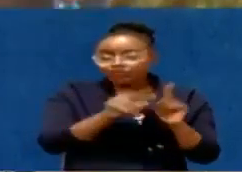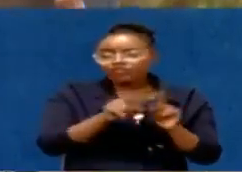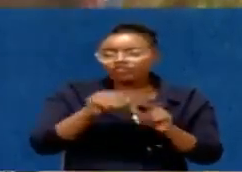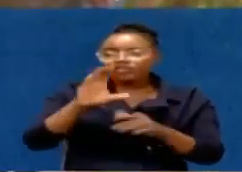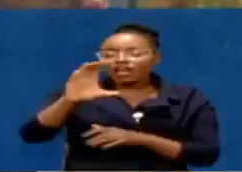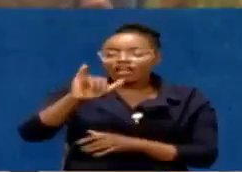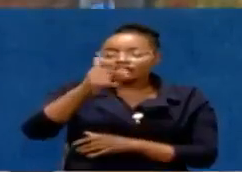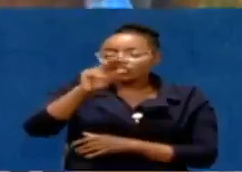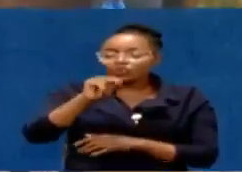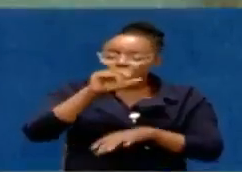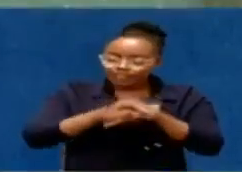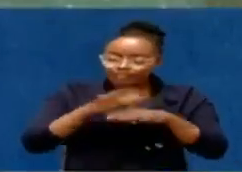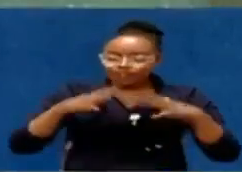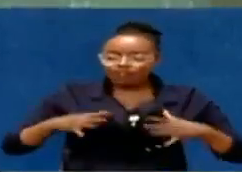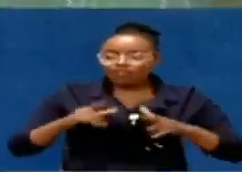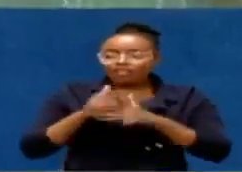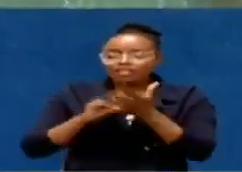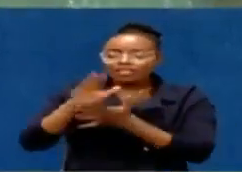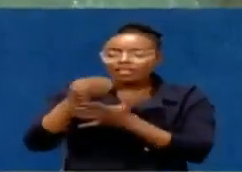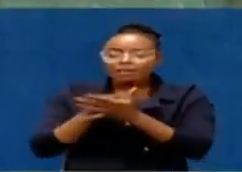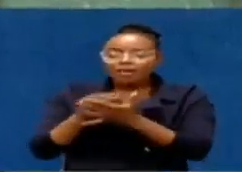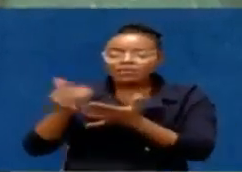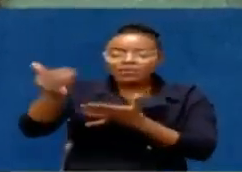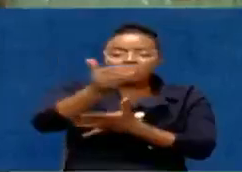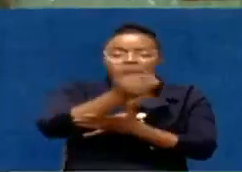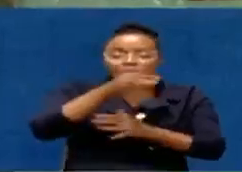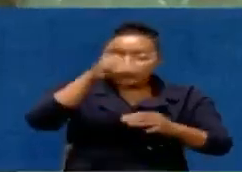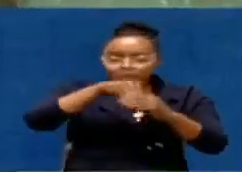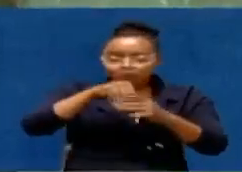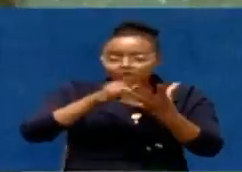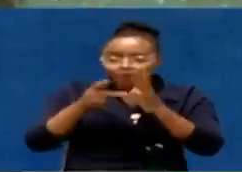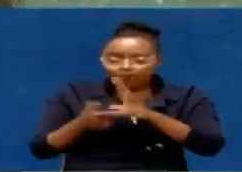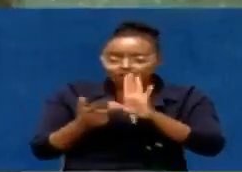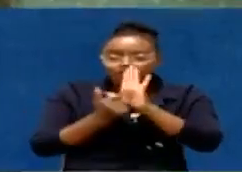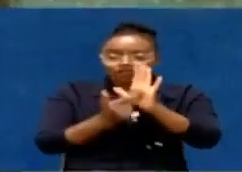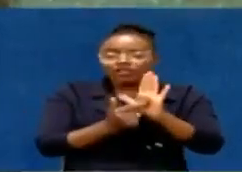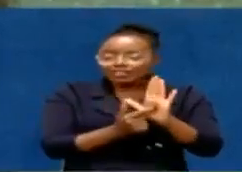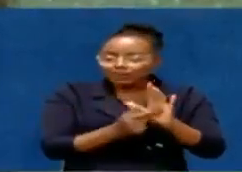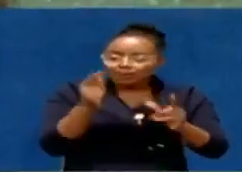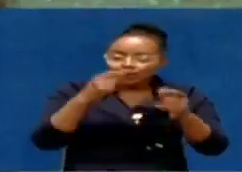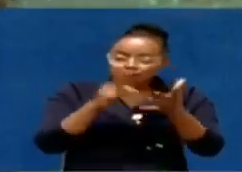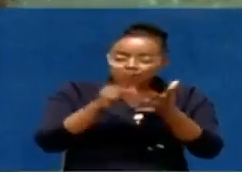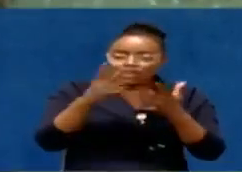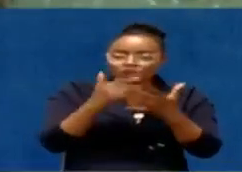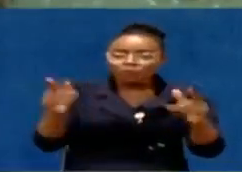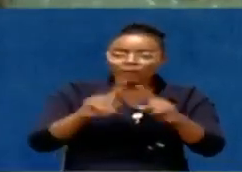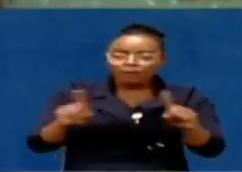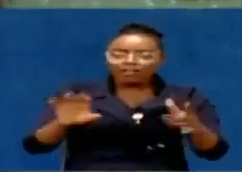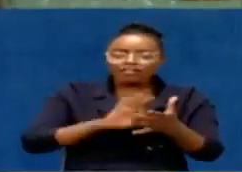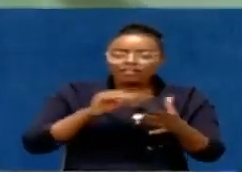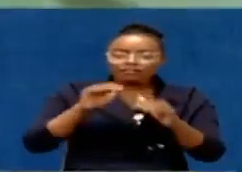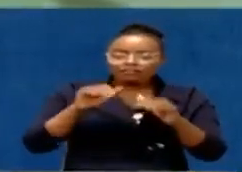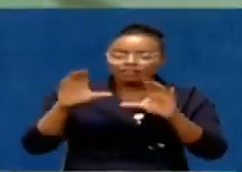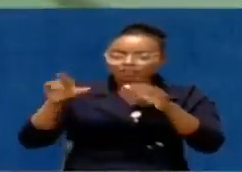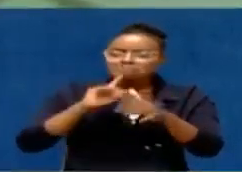pulls funds from the public and deploys the monies raised for investments into projects such as real estate. But the firm says